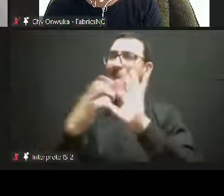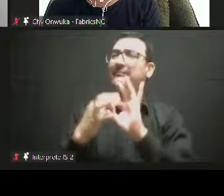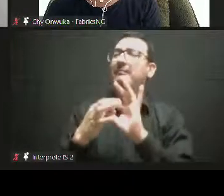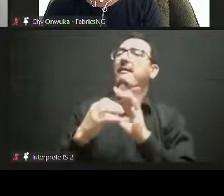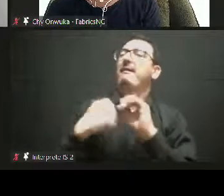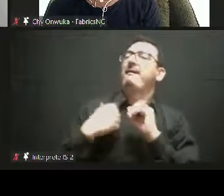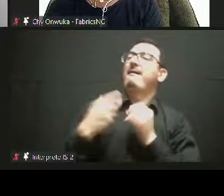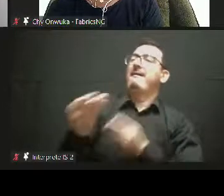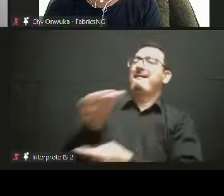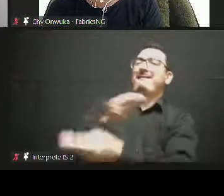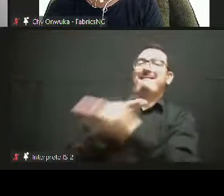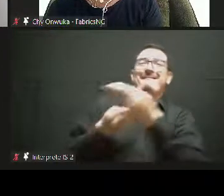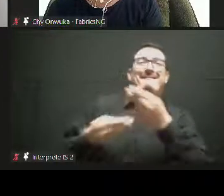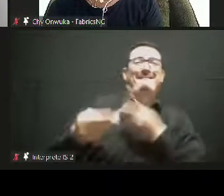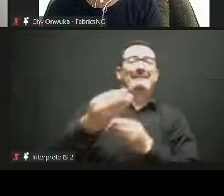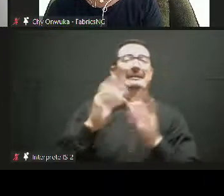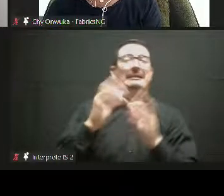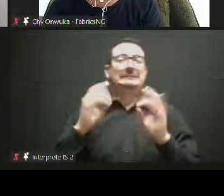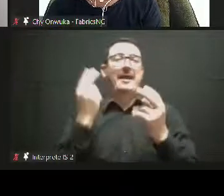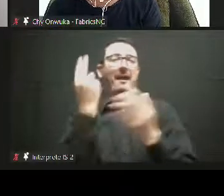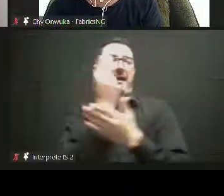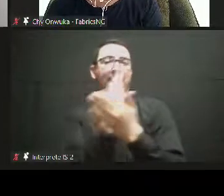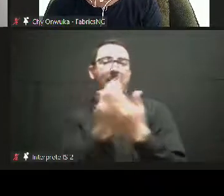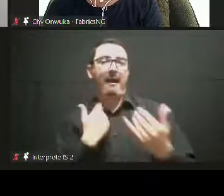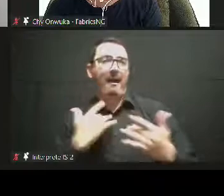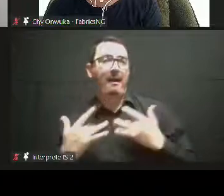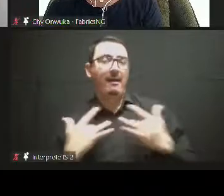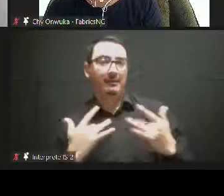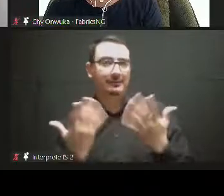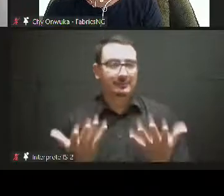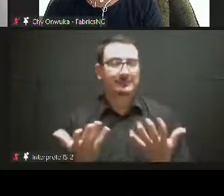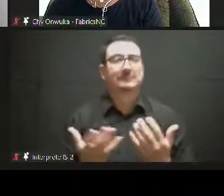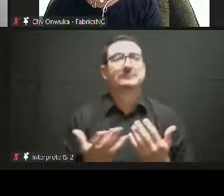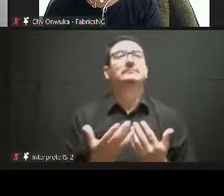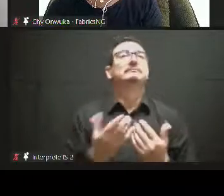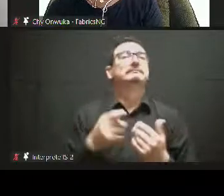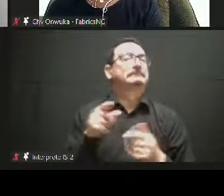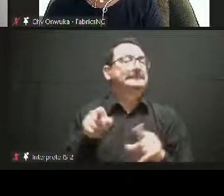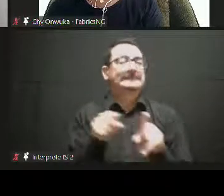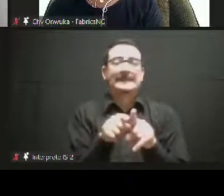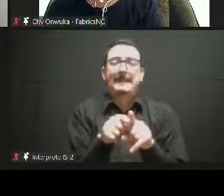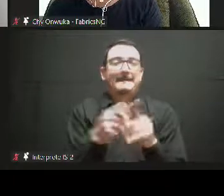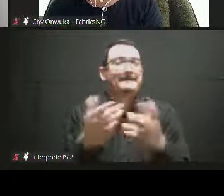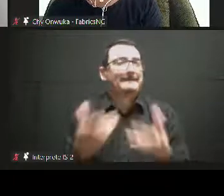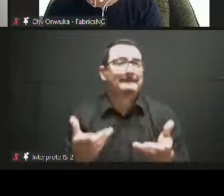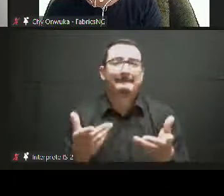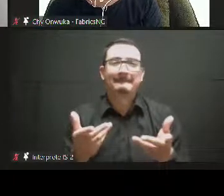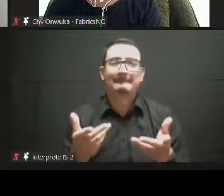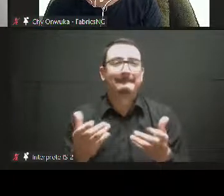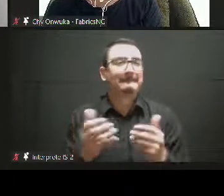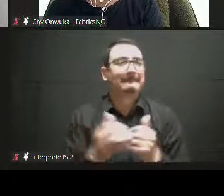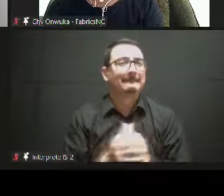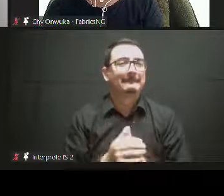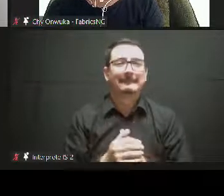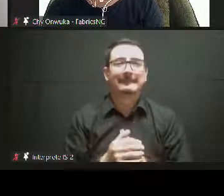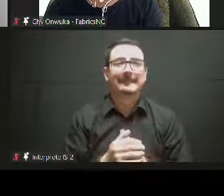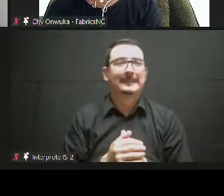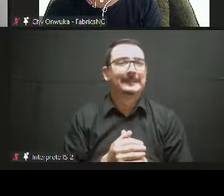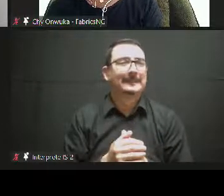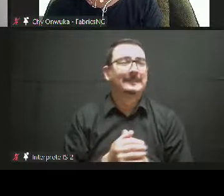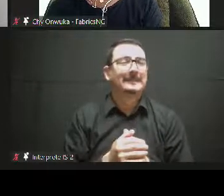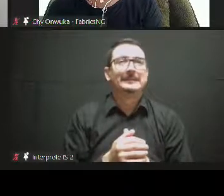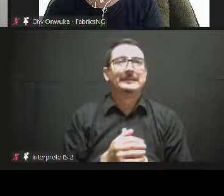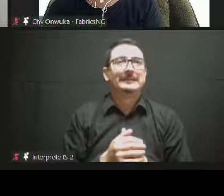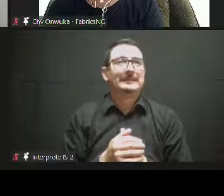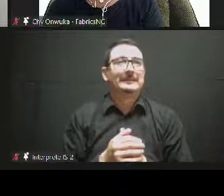hand in hand with our longer originated cooperation with third